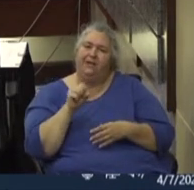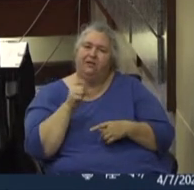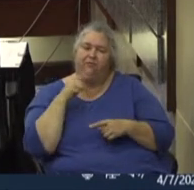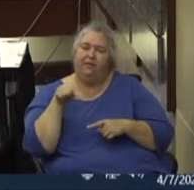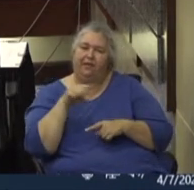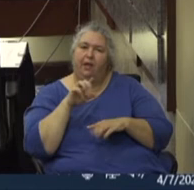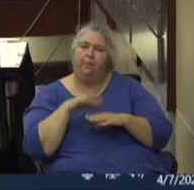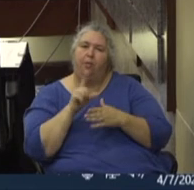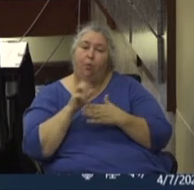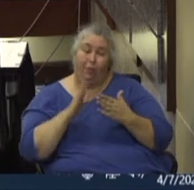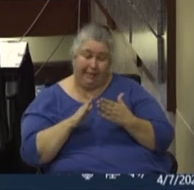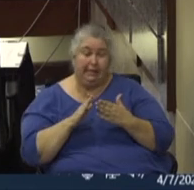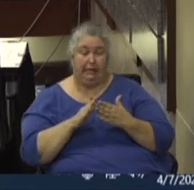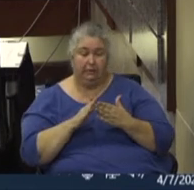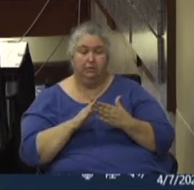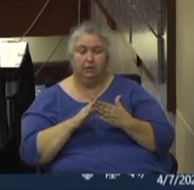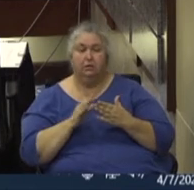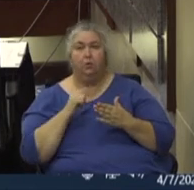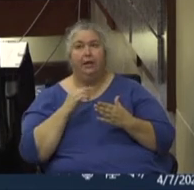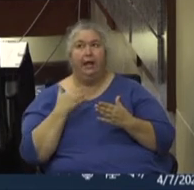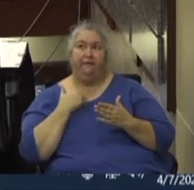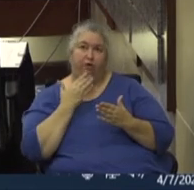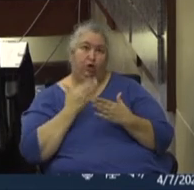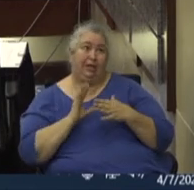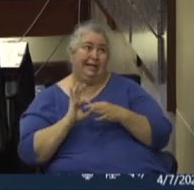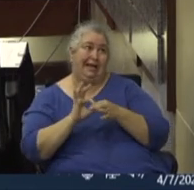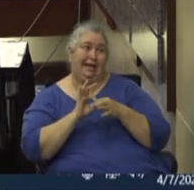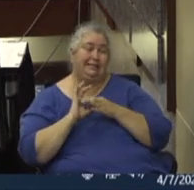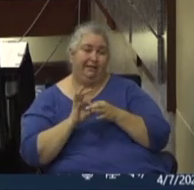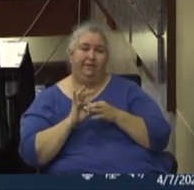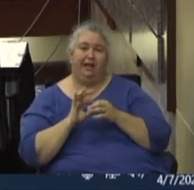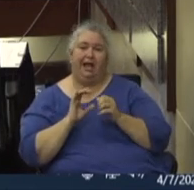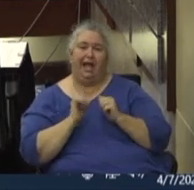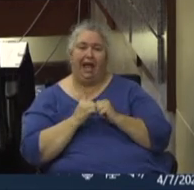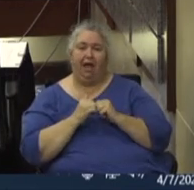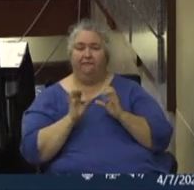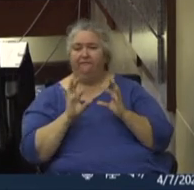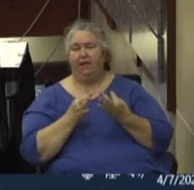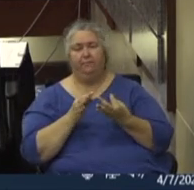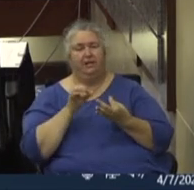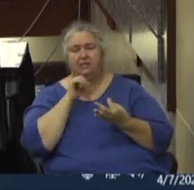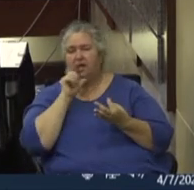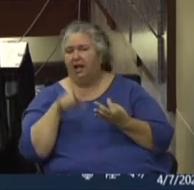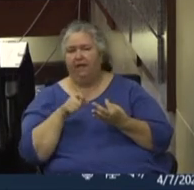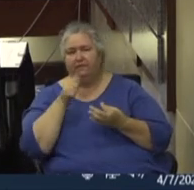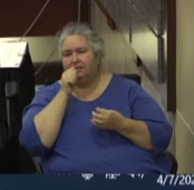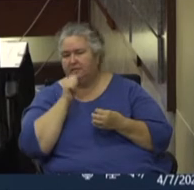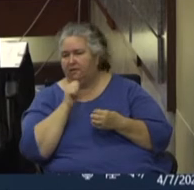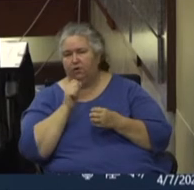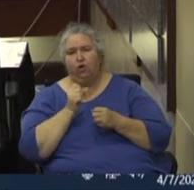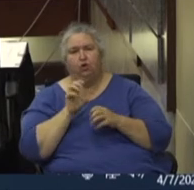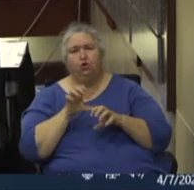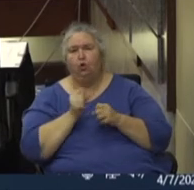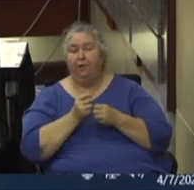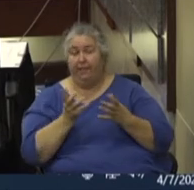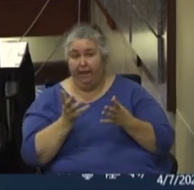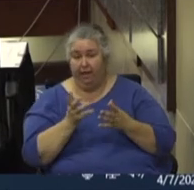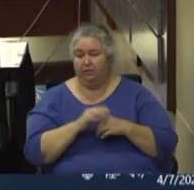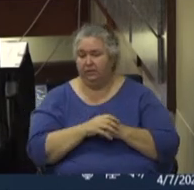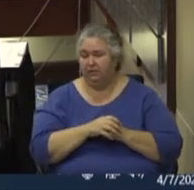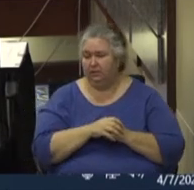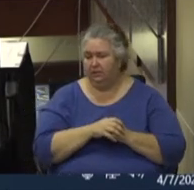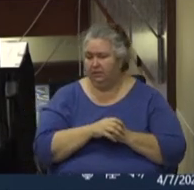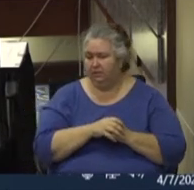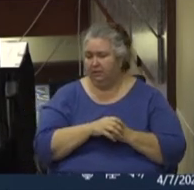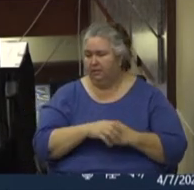we've gotten, uh, a good connectivity of how those families won't have to go without, um, and that's dealing with the